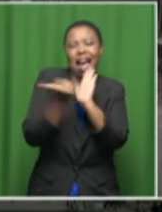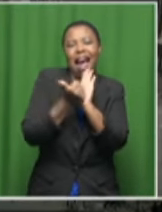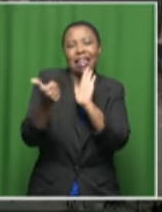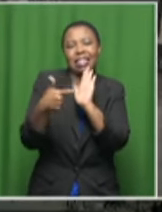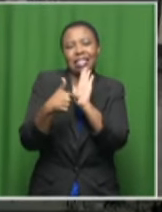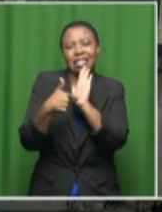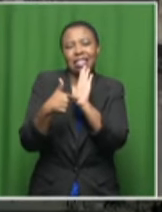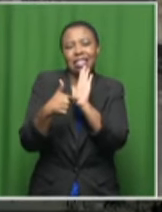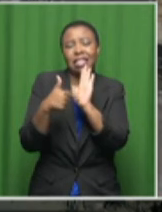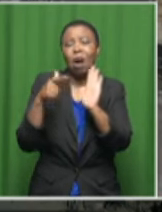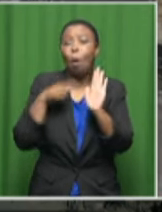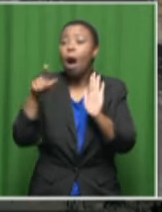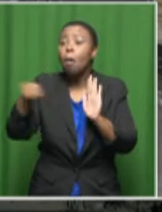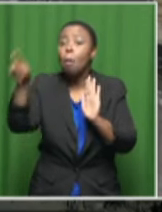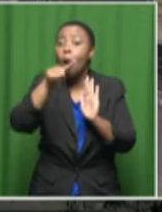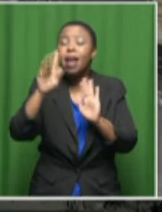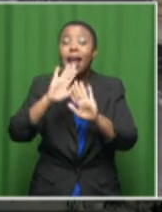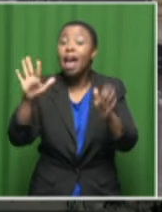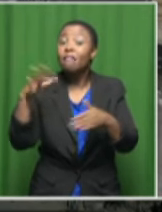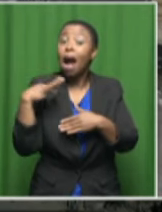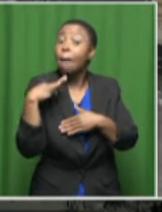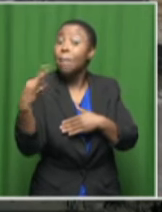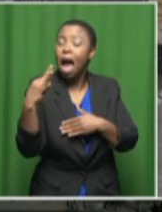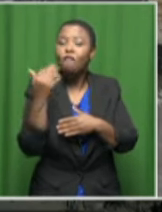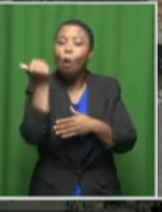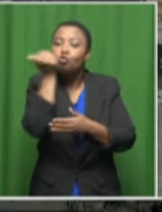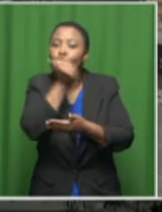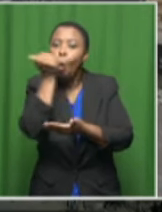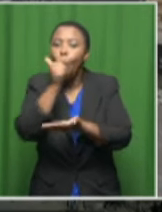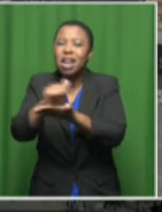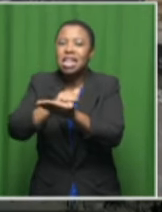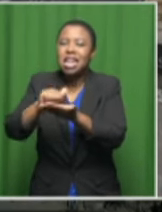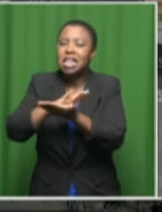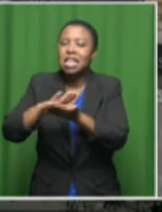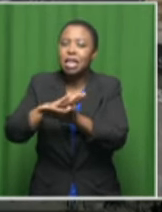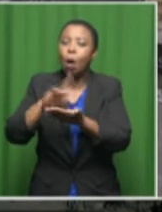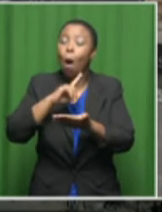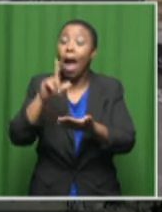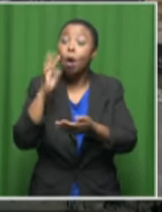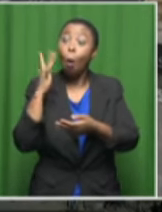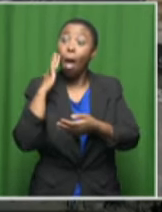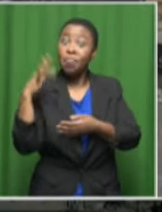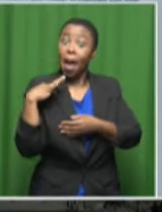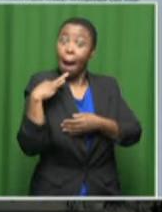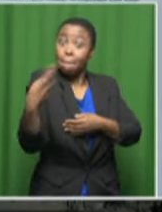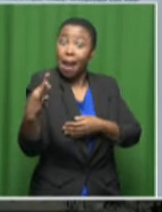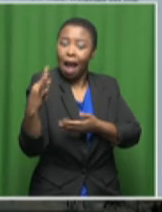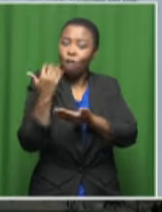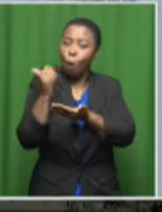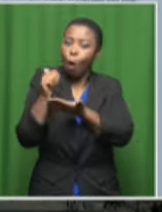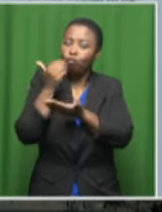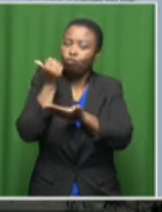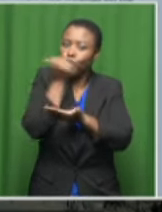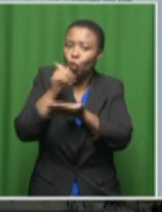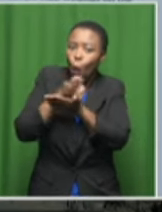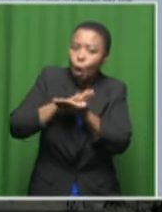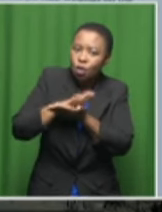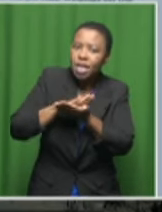because they never applied for, when they applied for amnesty, they were denied amnesty. Then, you know,